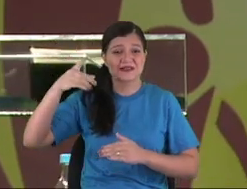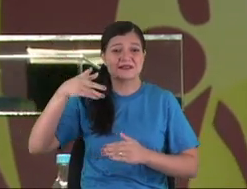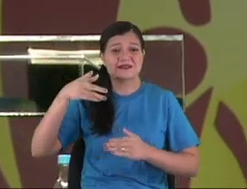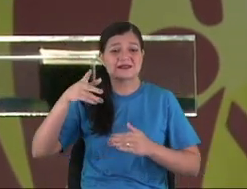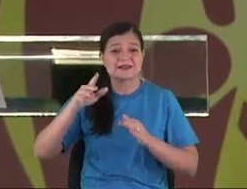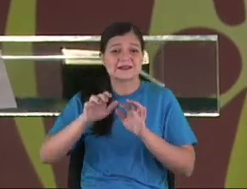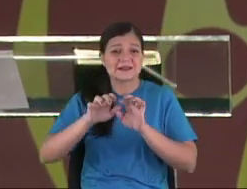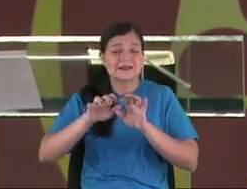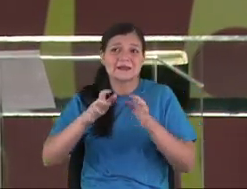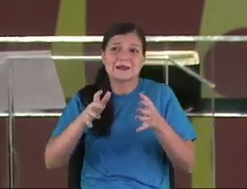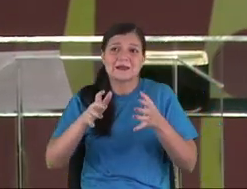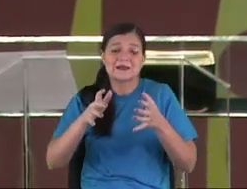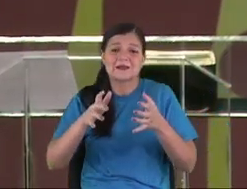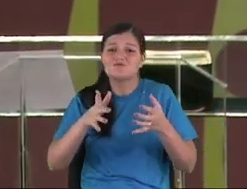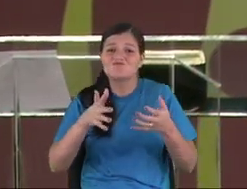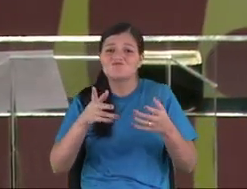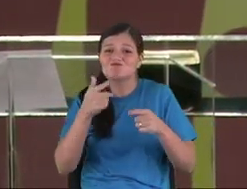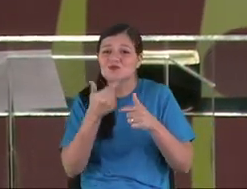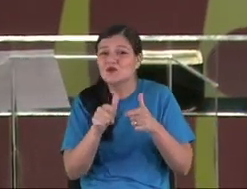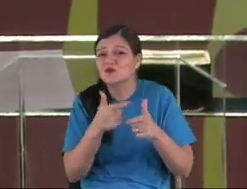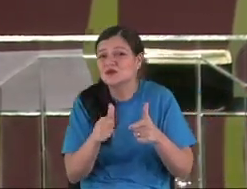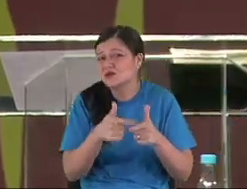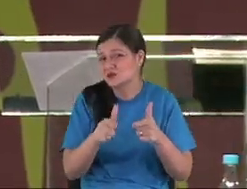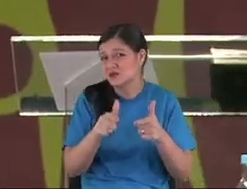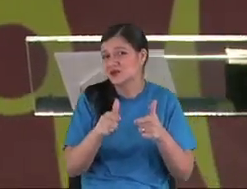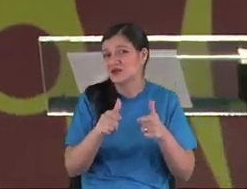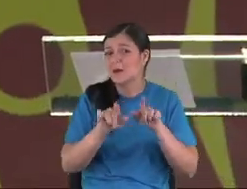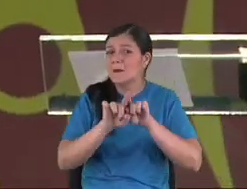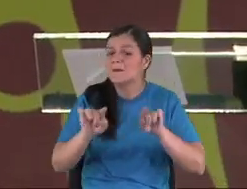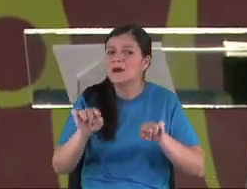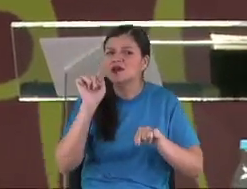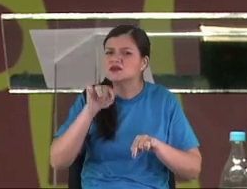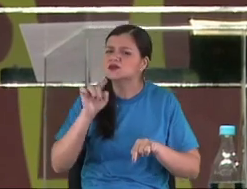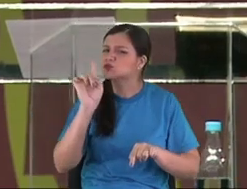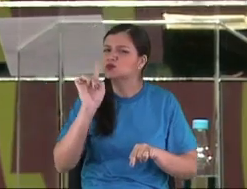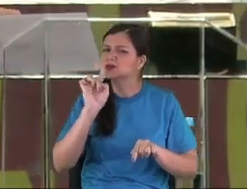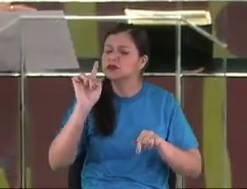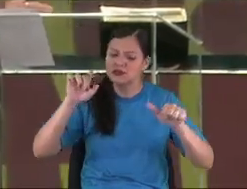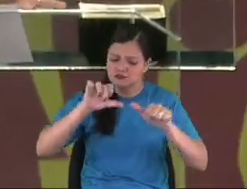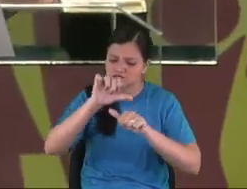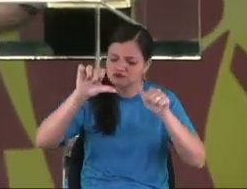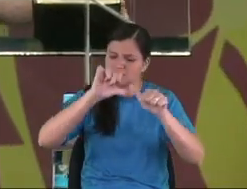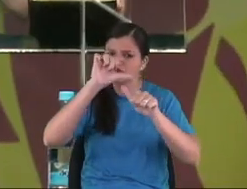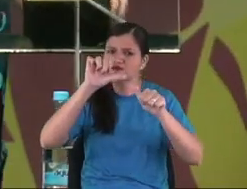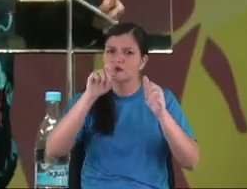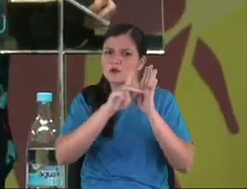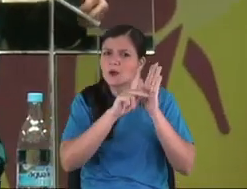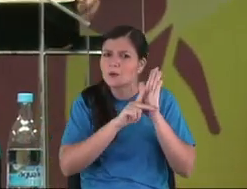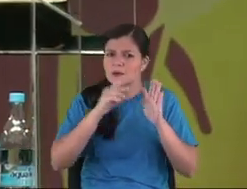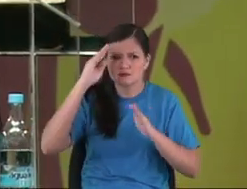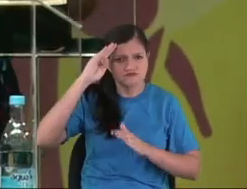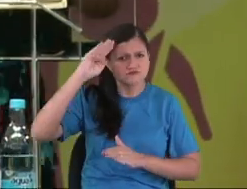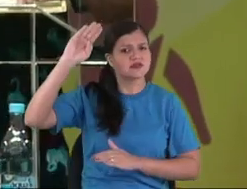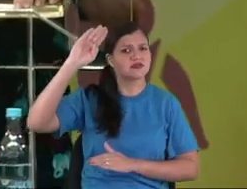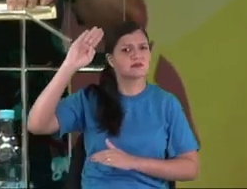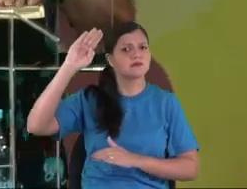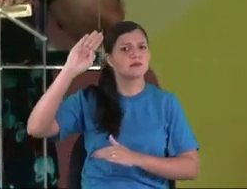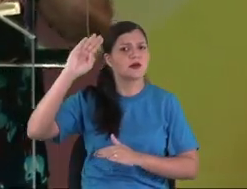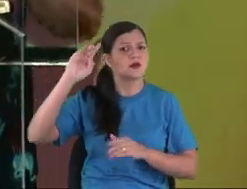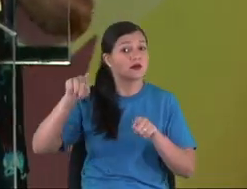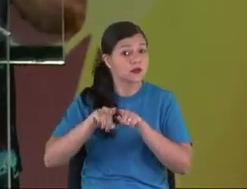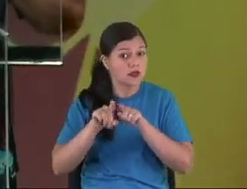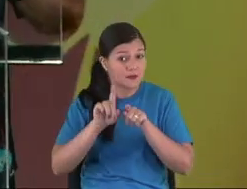but it doesn't change. The God's original plan,